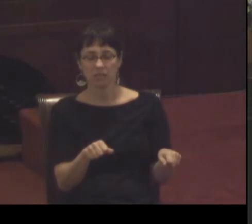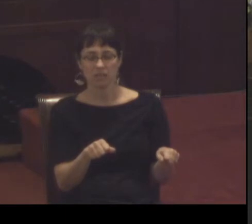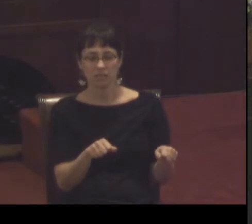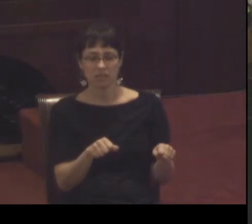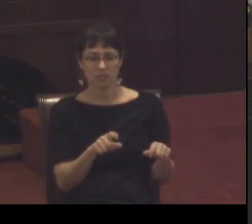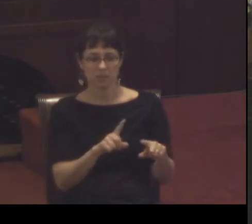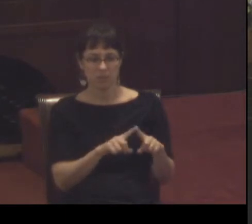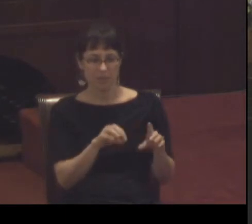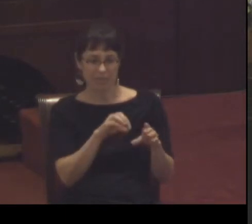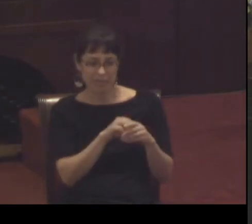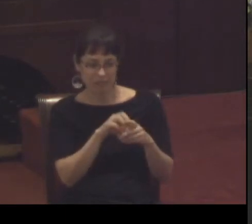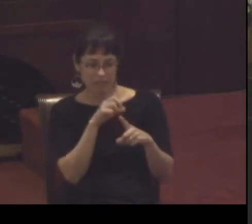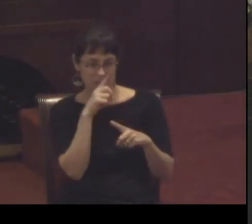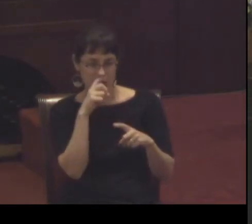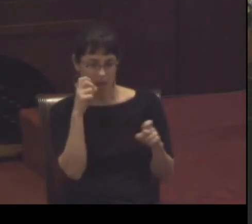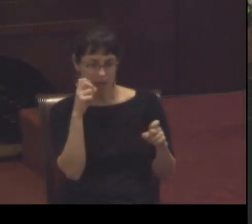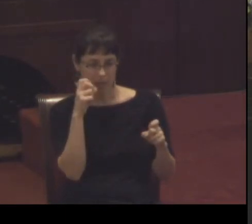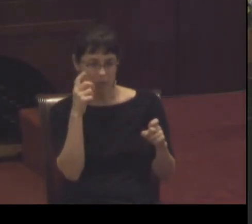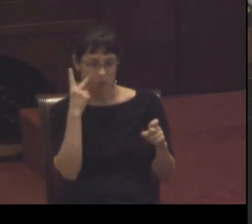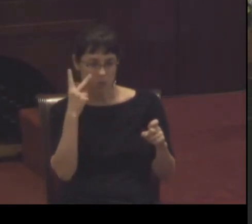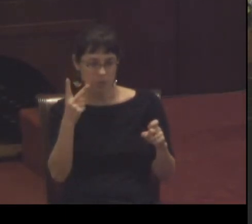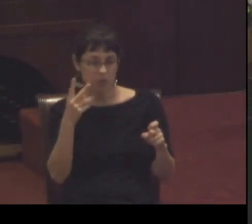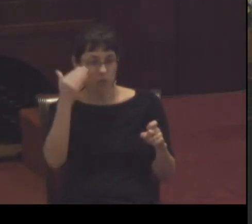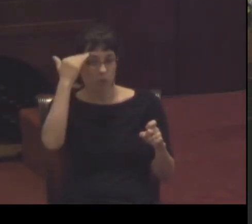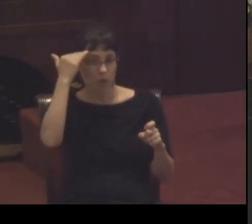that God is a heavenly artist